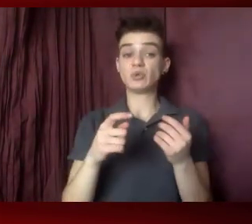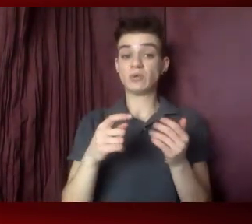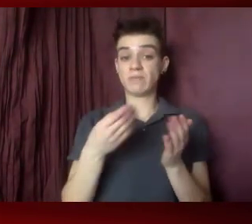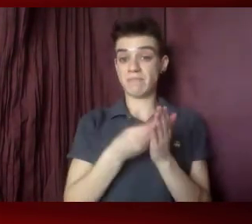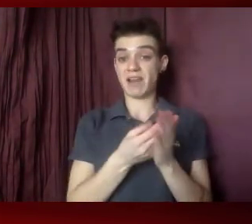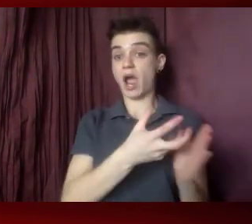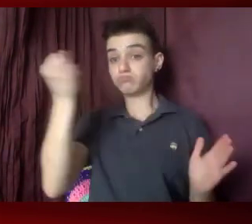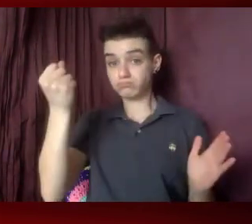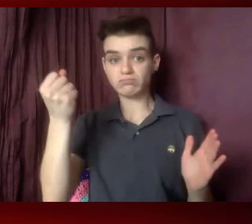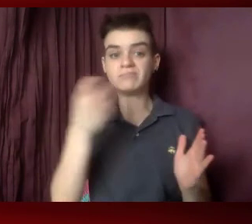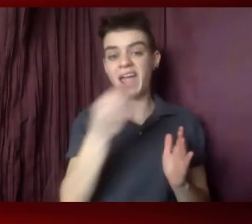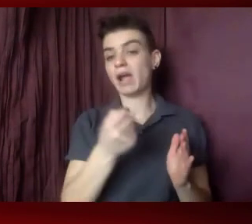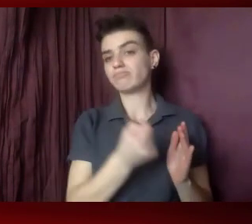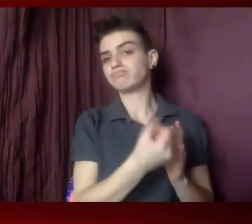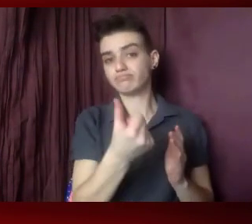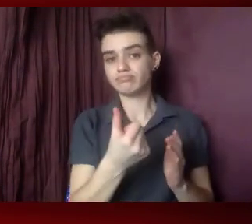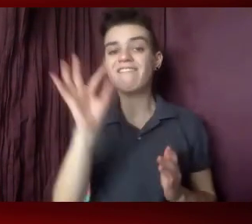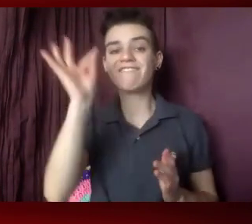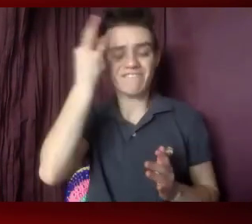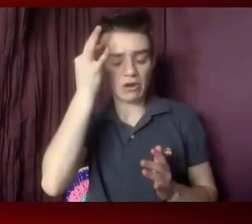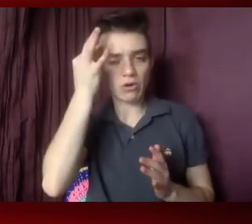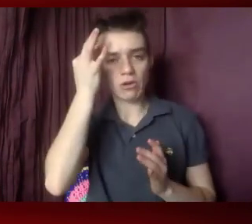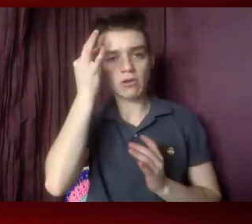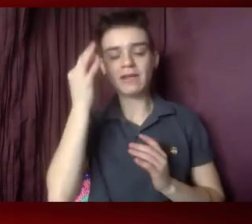until marriage programs. What does this mean?